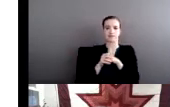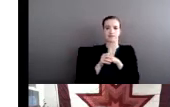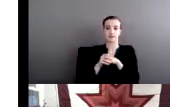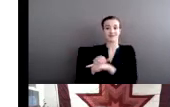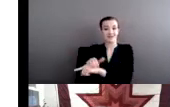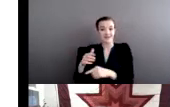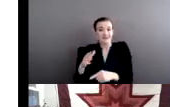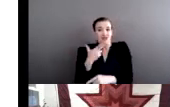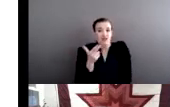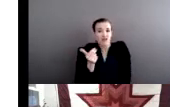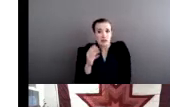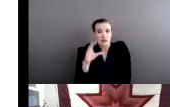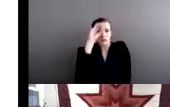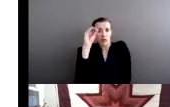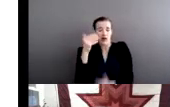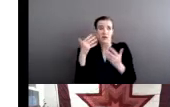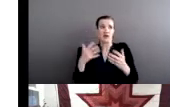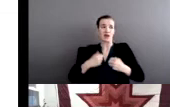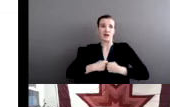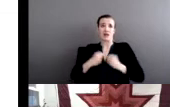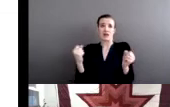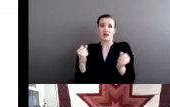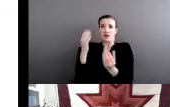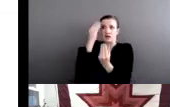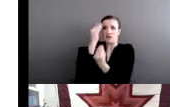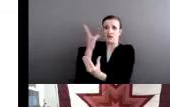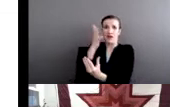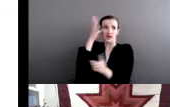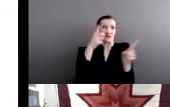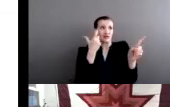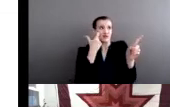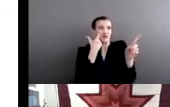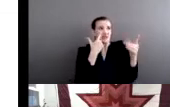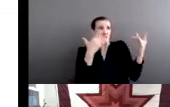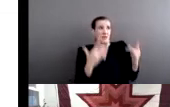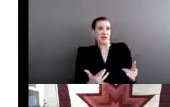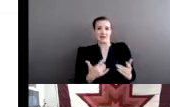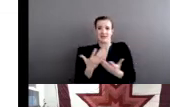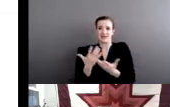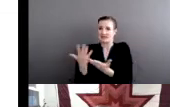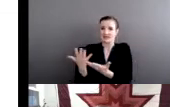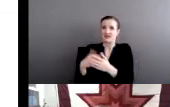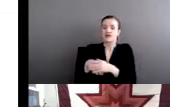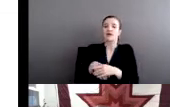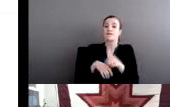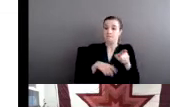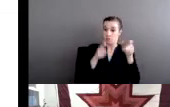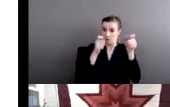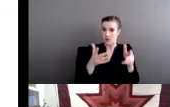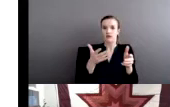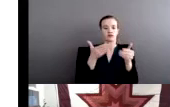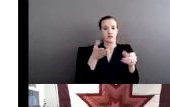and told his parents about what happened. Now, this manager was fired, he